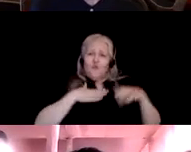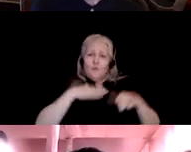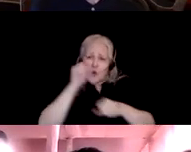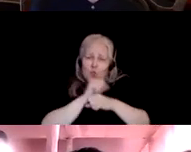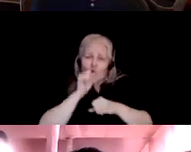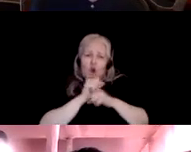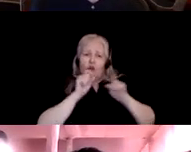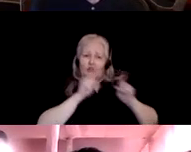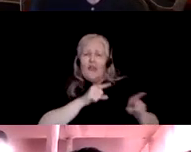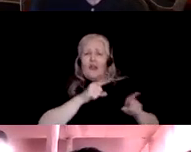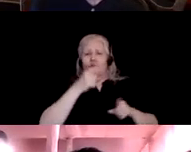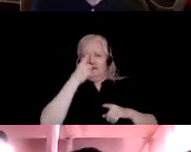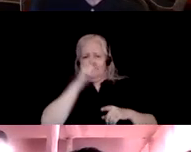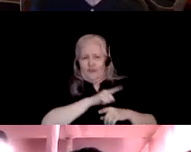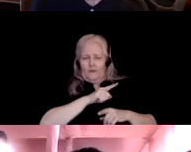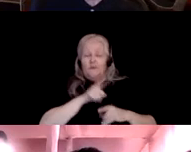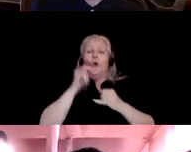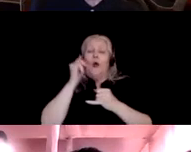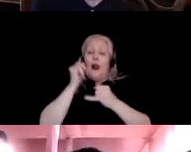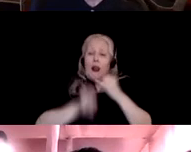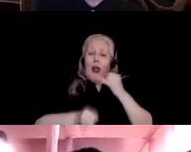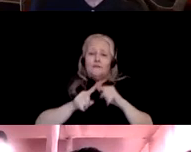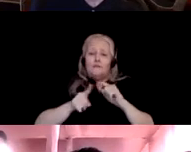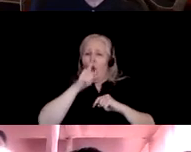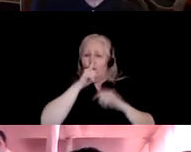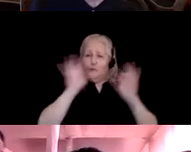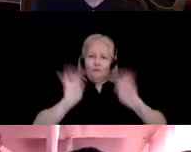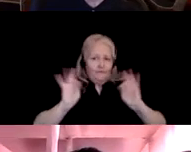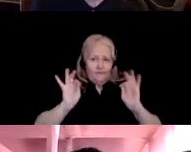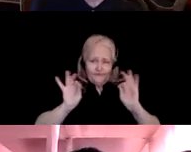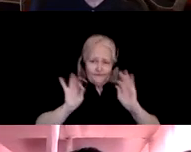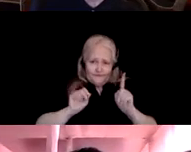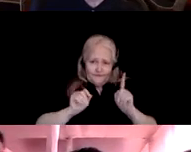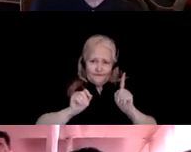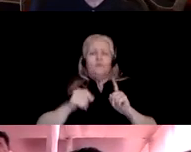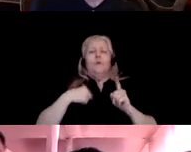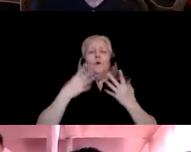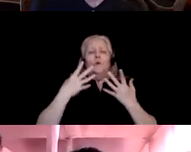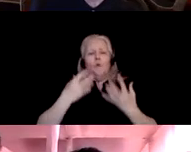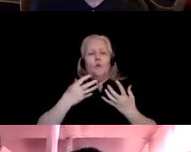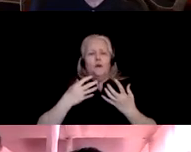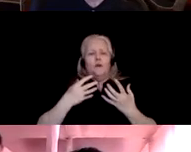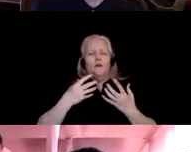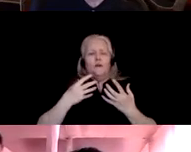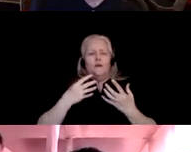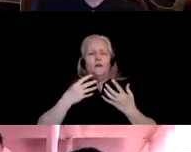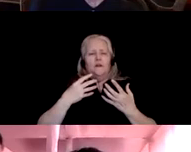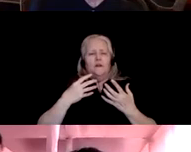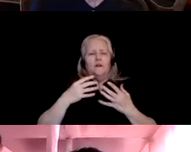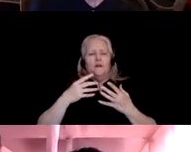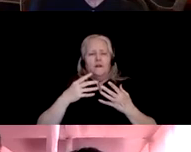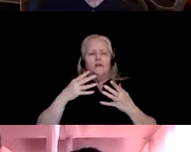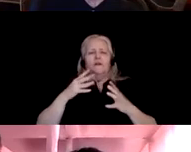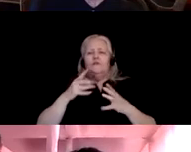Last but not the least, I would like to encourage the young generation